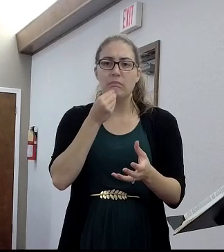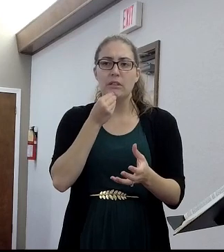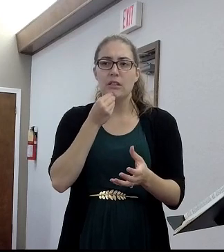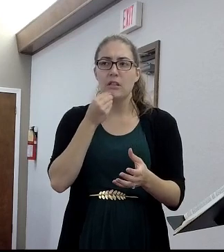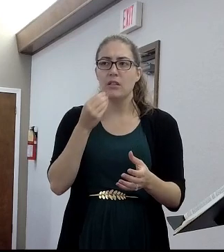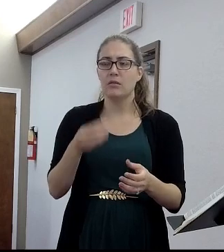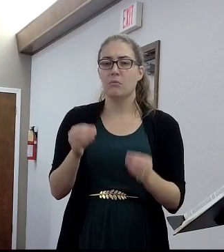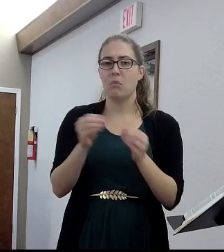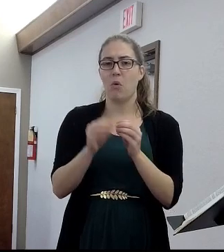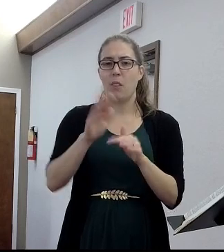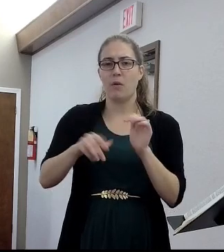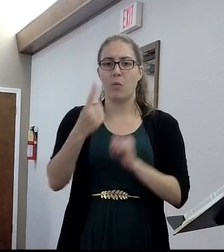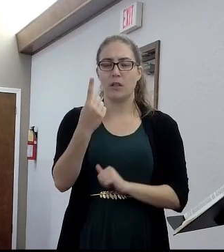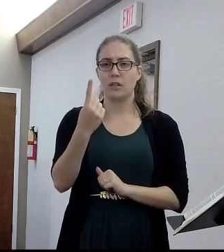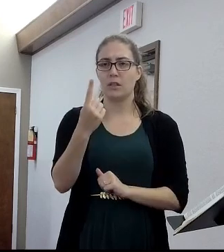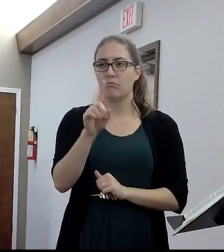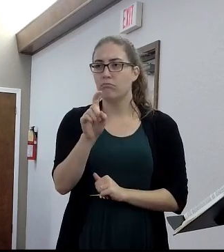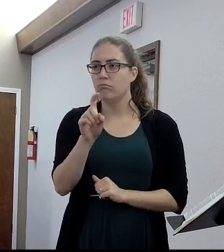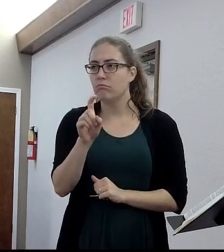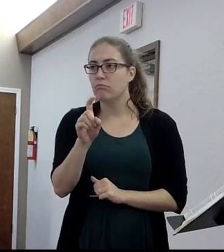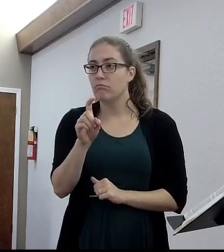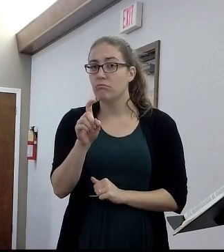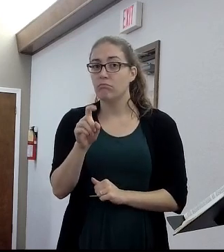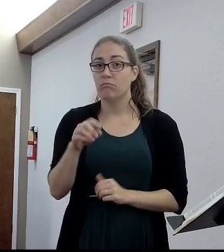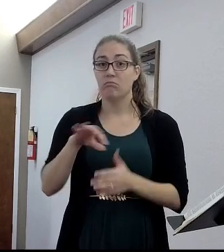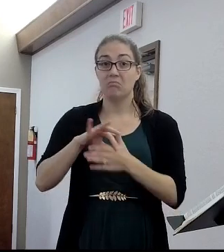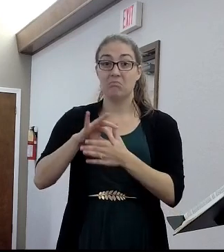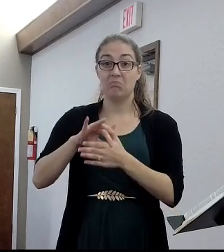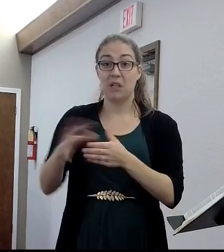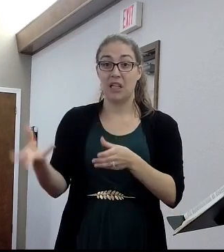How many of you plan to eat a meal with meat in it today?